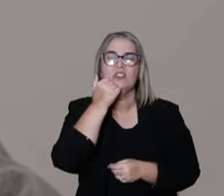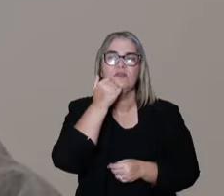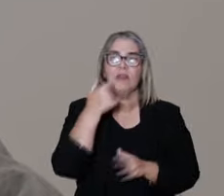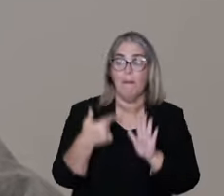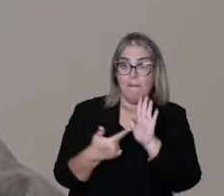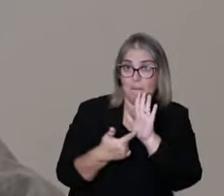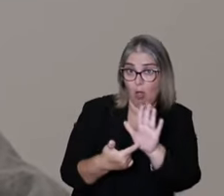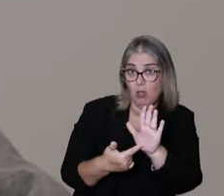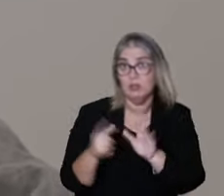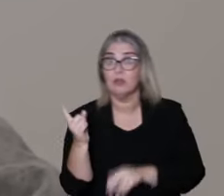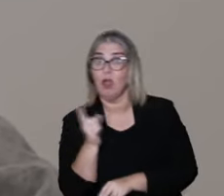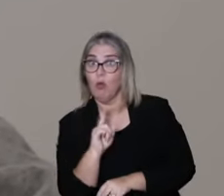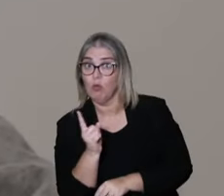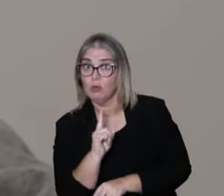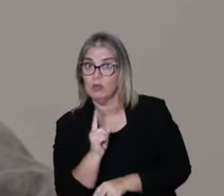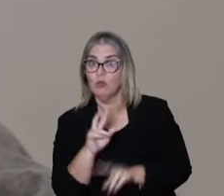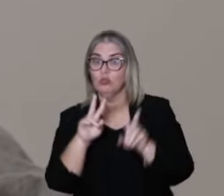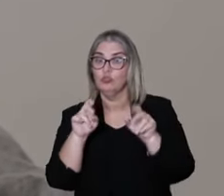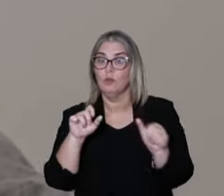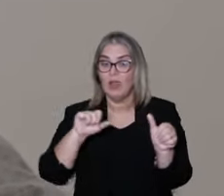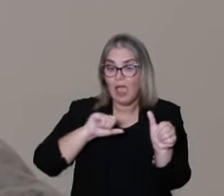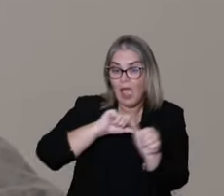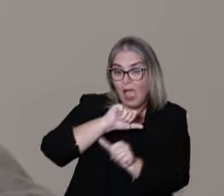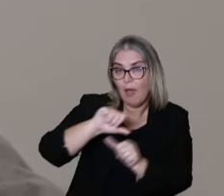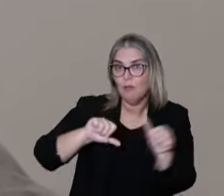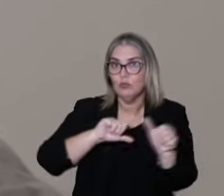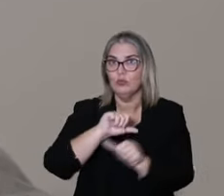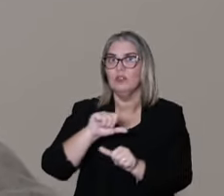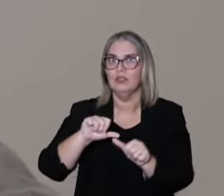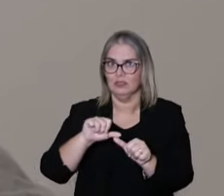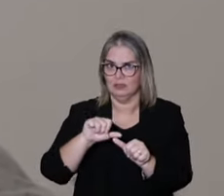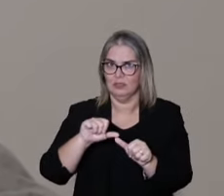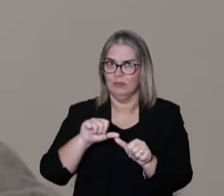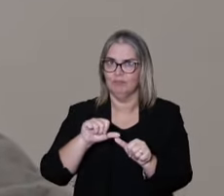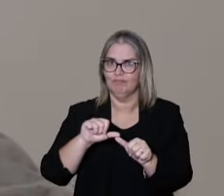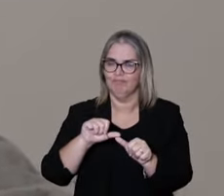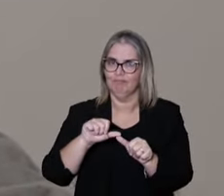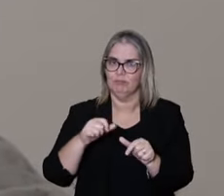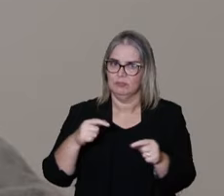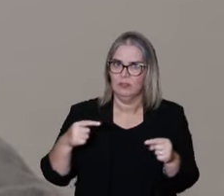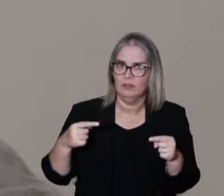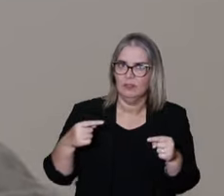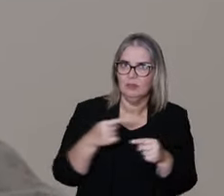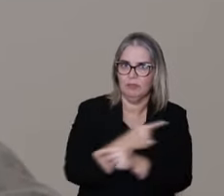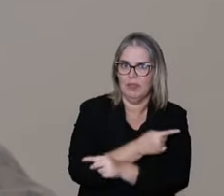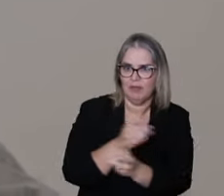is approach or they don't approach this point of the change in paradigm.